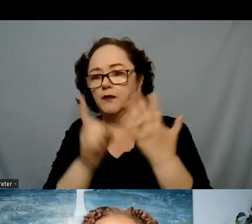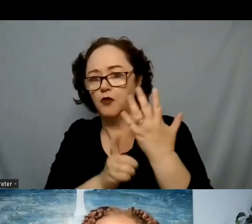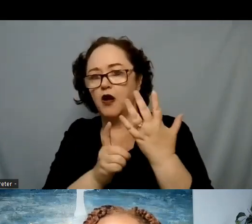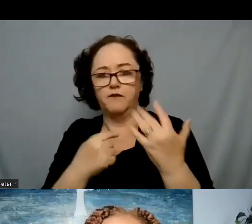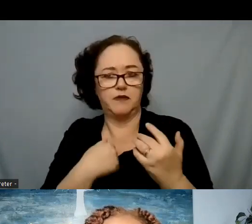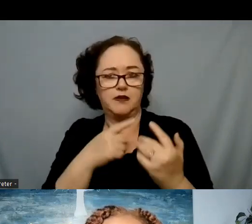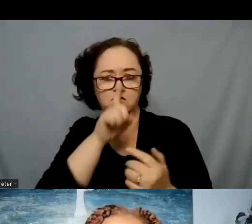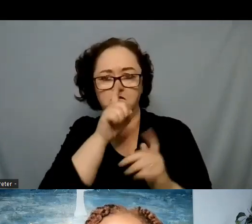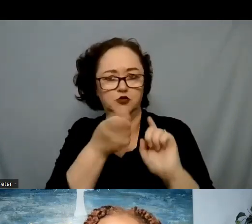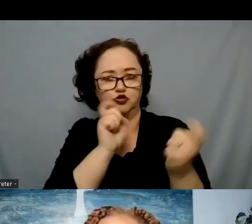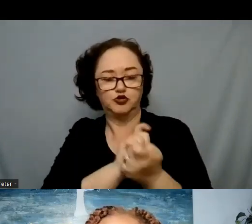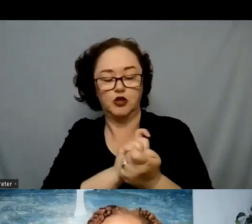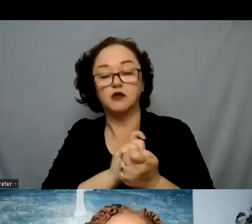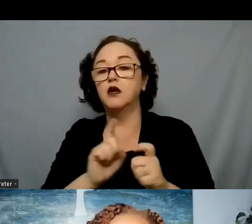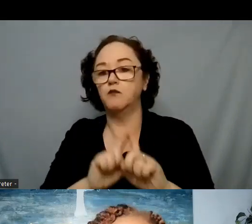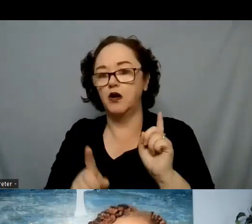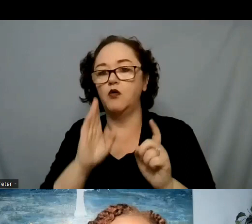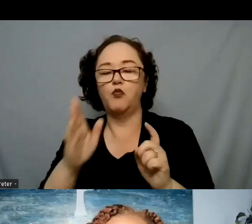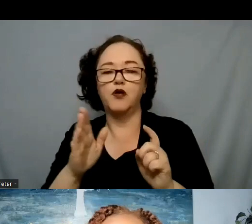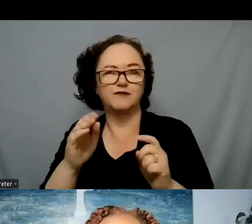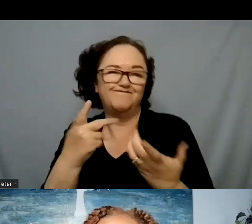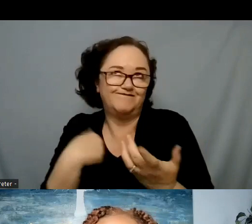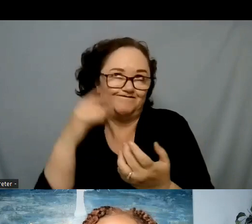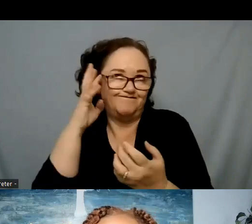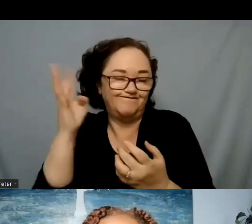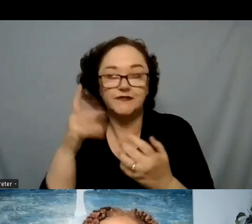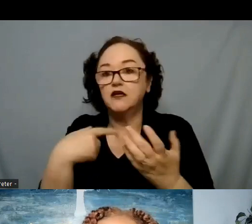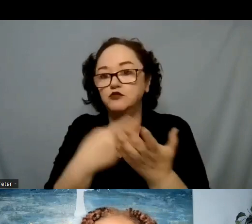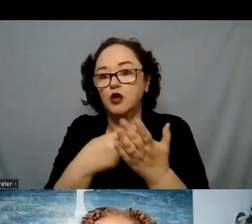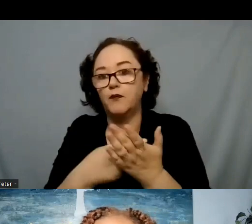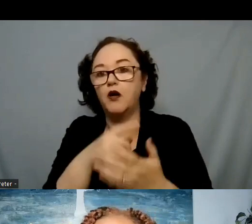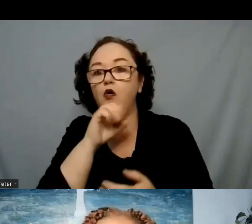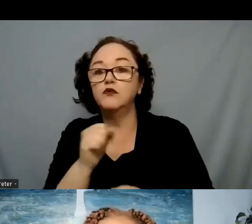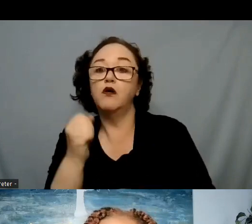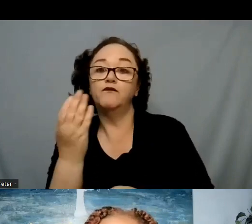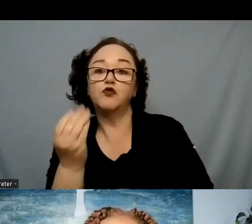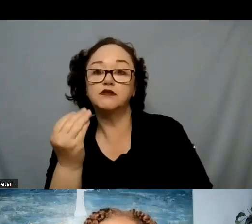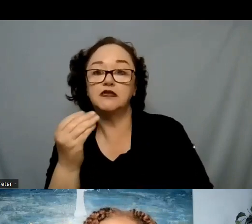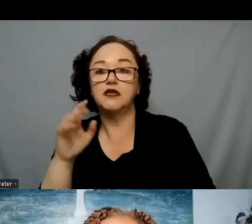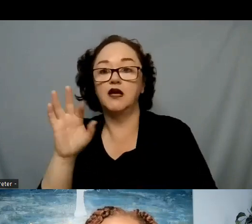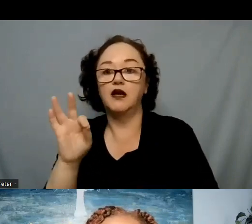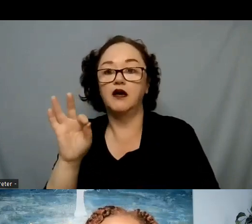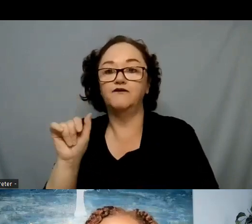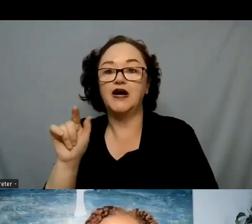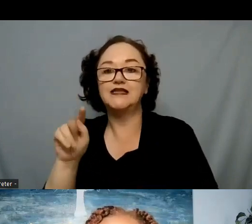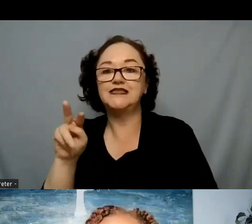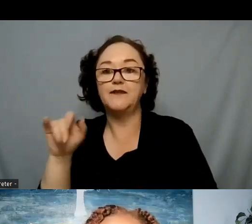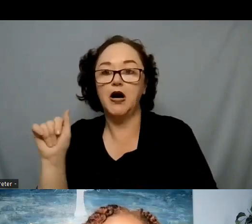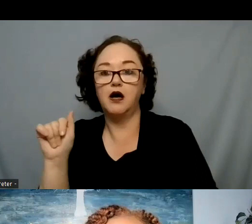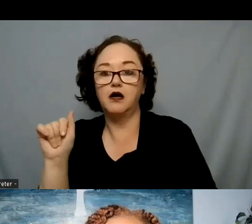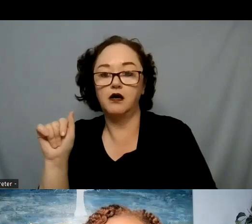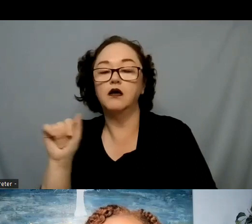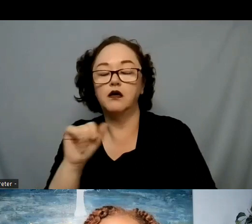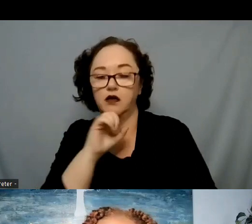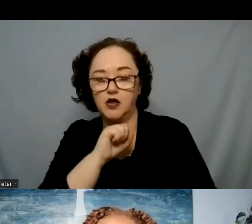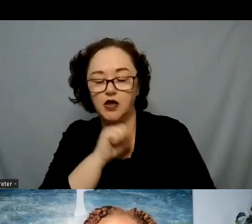talk about 14-year-old Fatima, a Pakistani-American teen that I